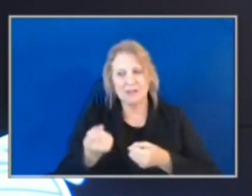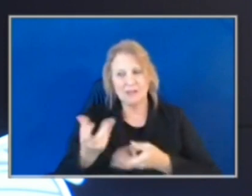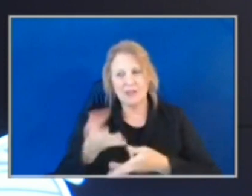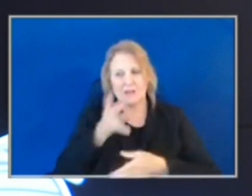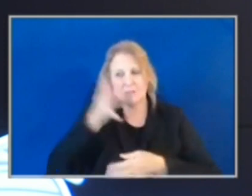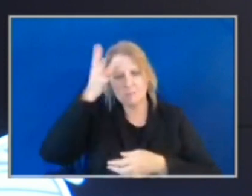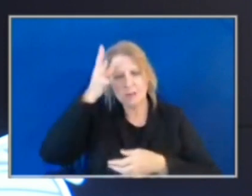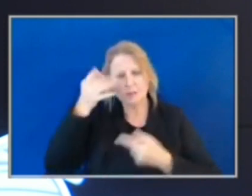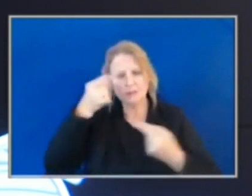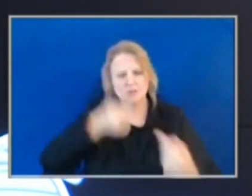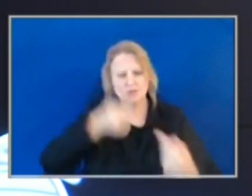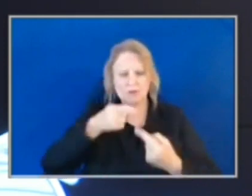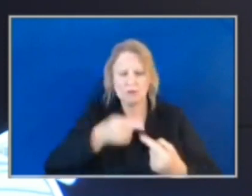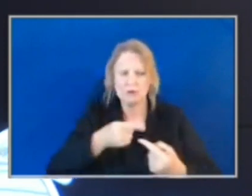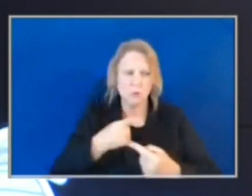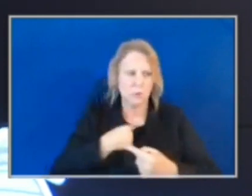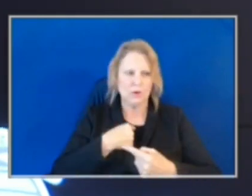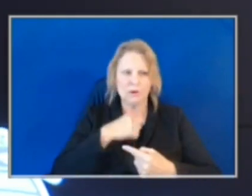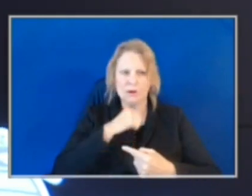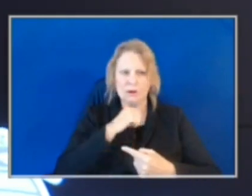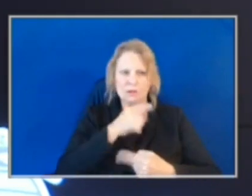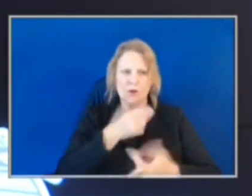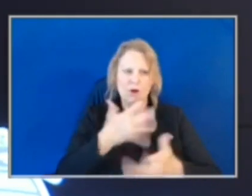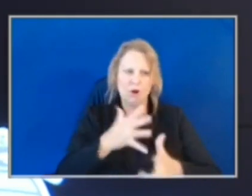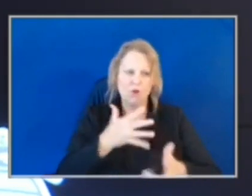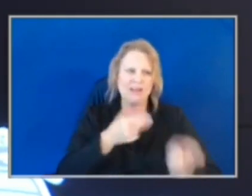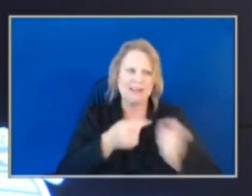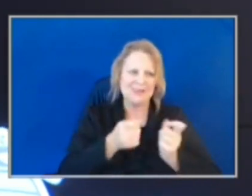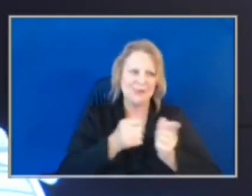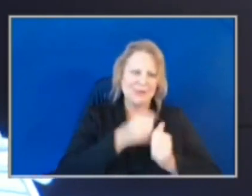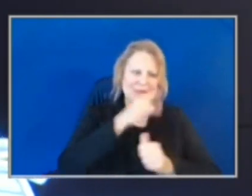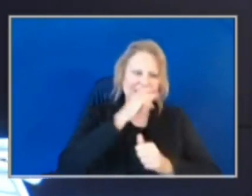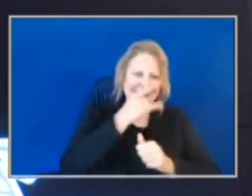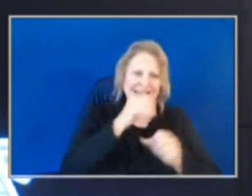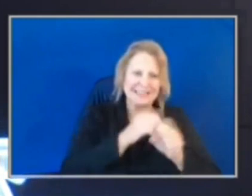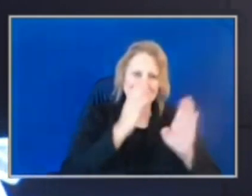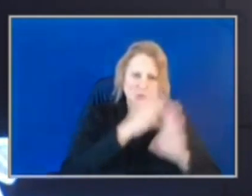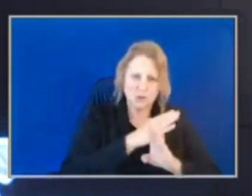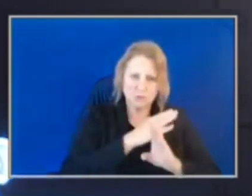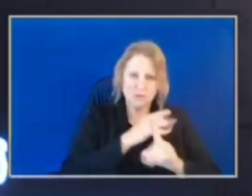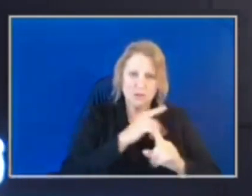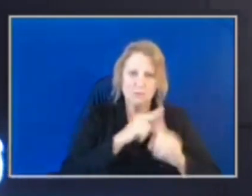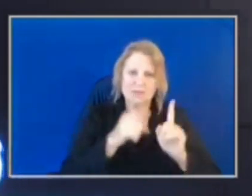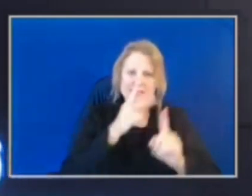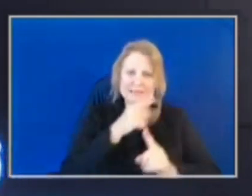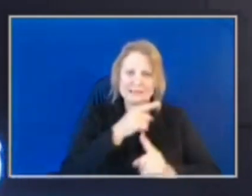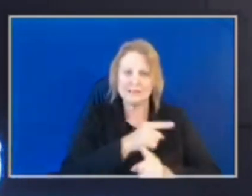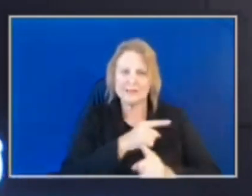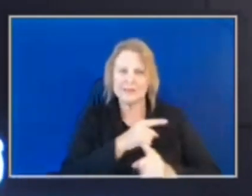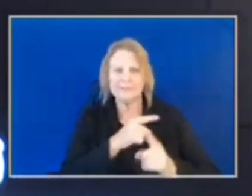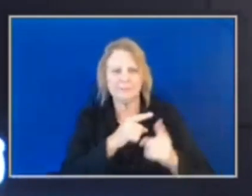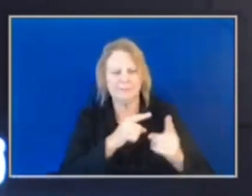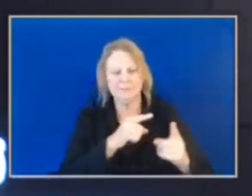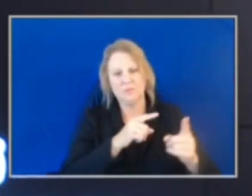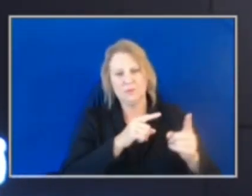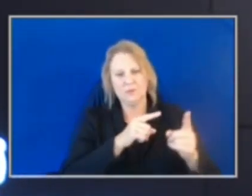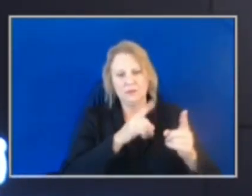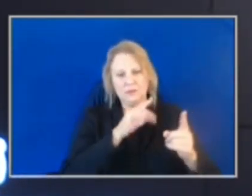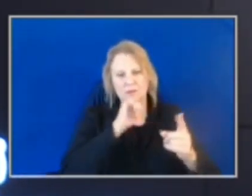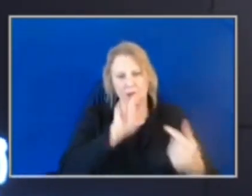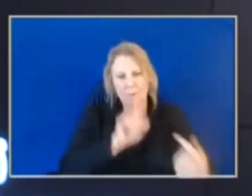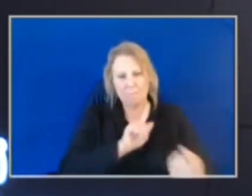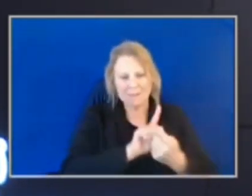using this as another punishment for them. They're already dealing with a kid who's in trouble. But when we see them meet the elements, their actions were neglectful